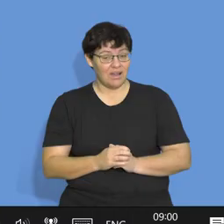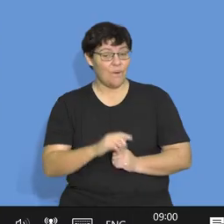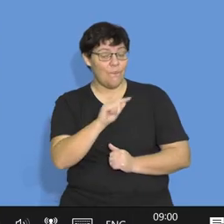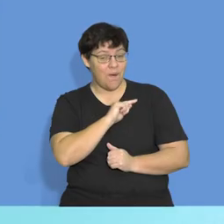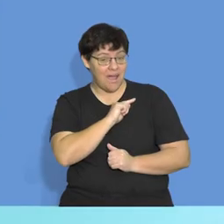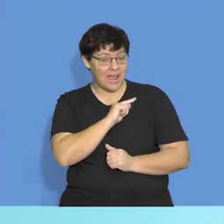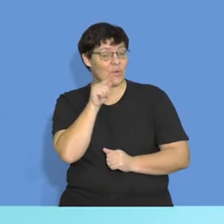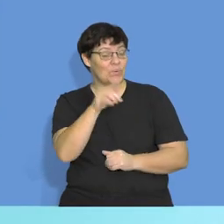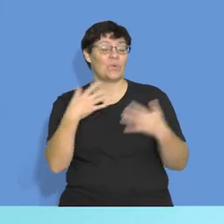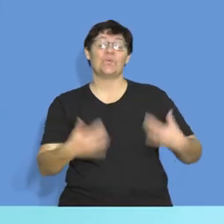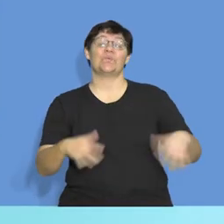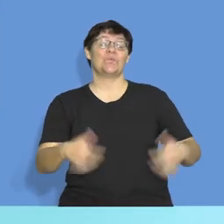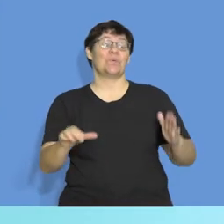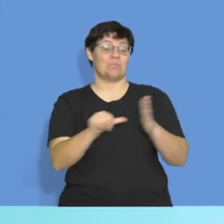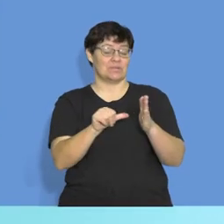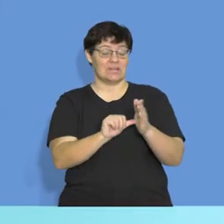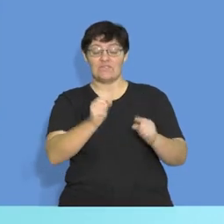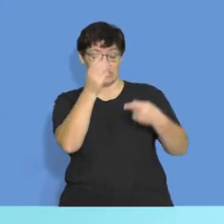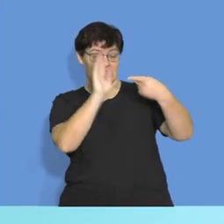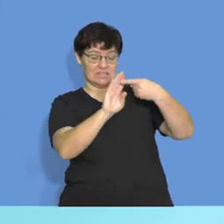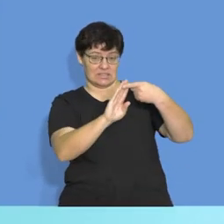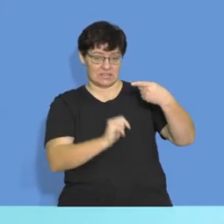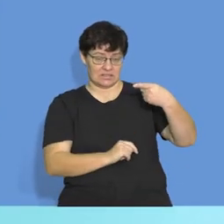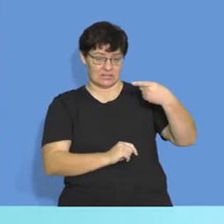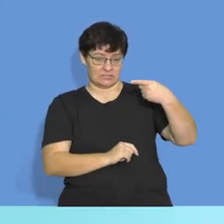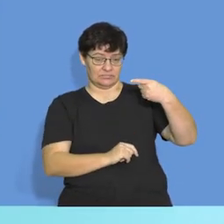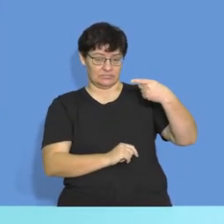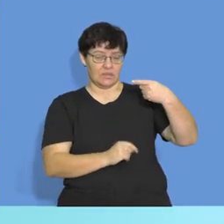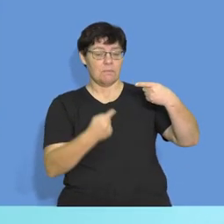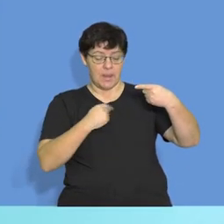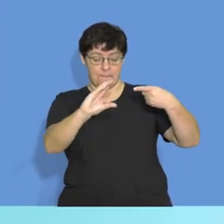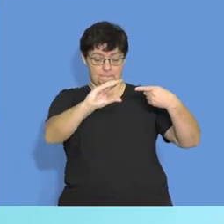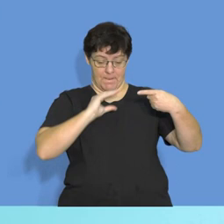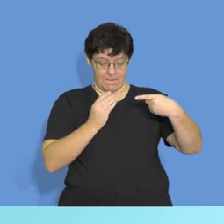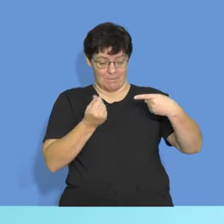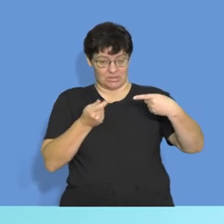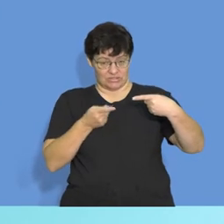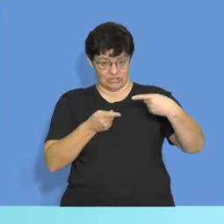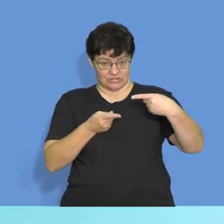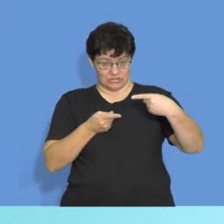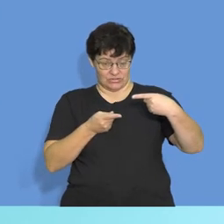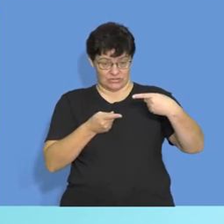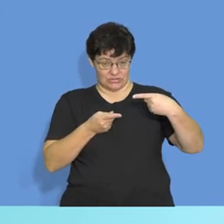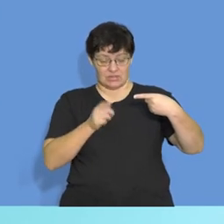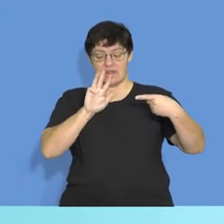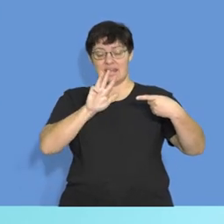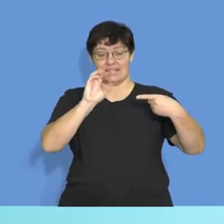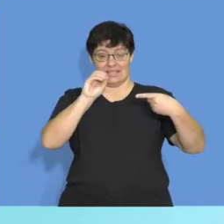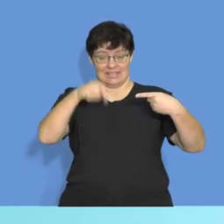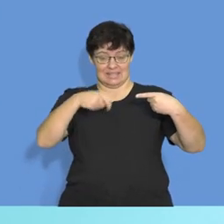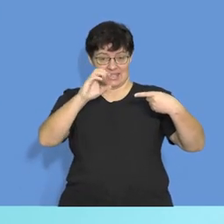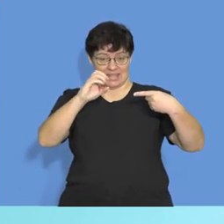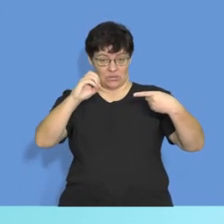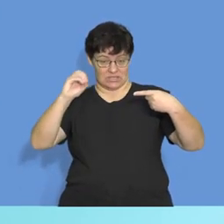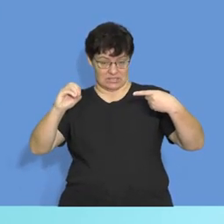importance. Number one, take the amount that you are receiving, which is the 90,000, right?